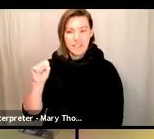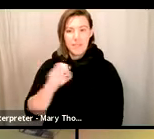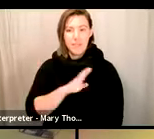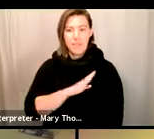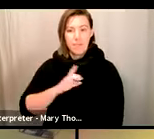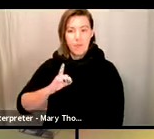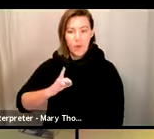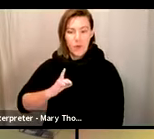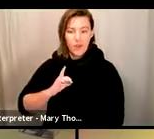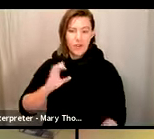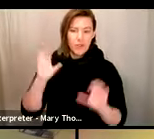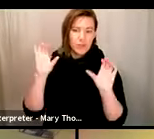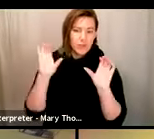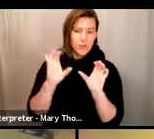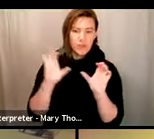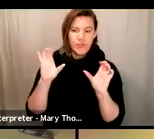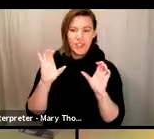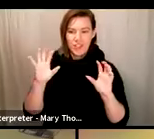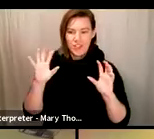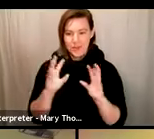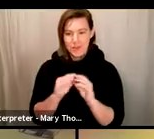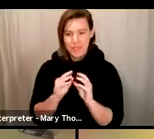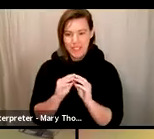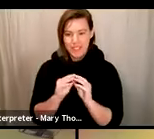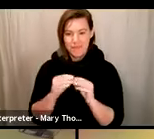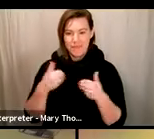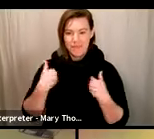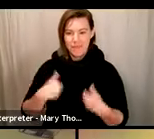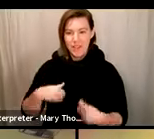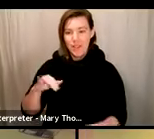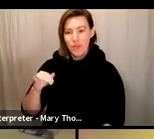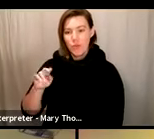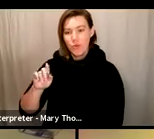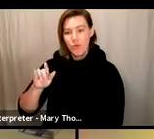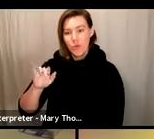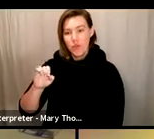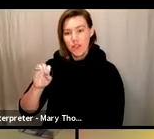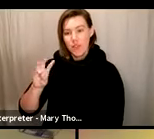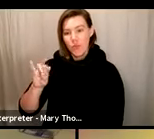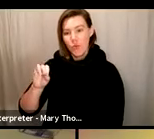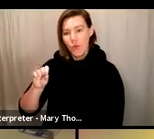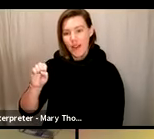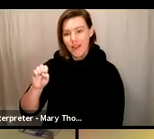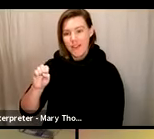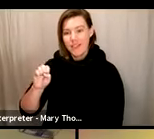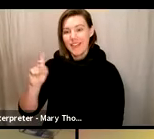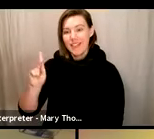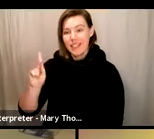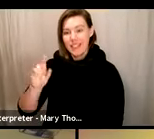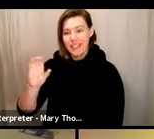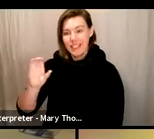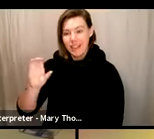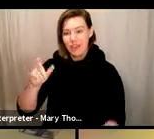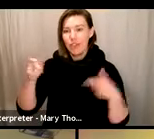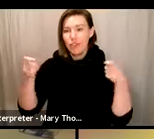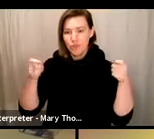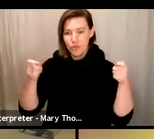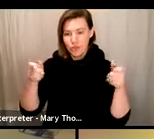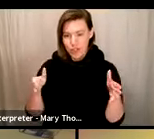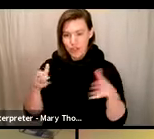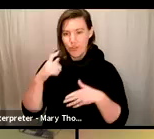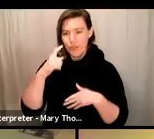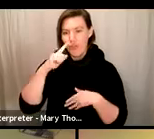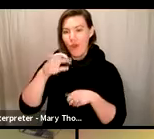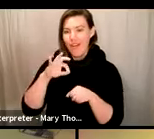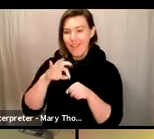County Director of Elections. With me on today's call via Zoom, and we're also live on Facebook,